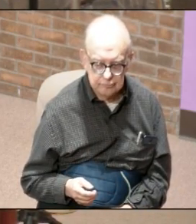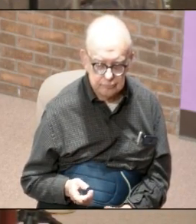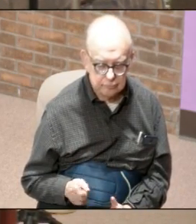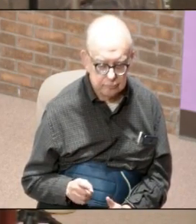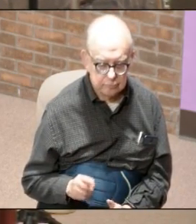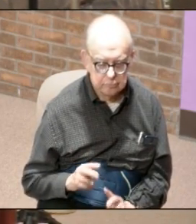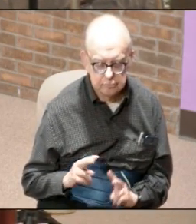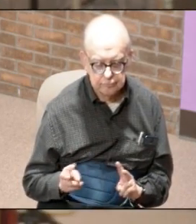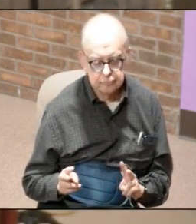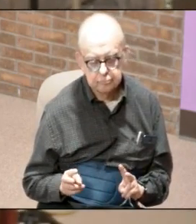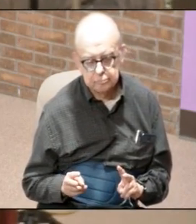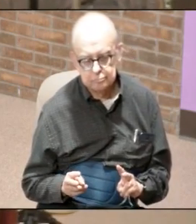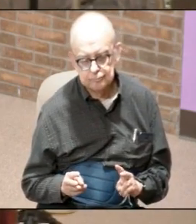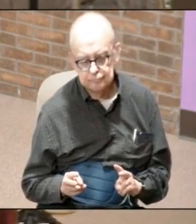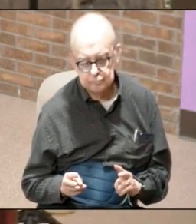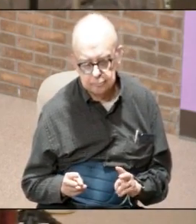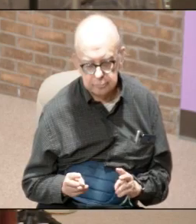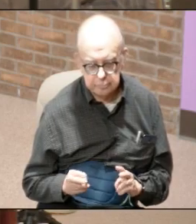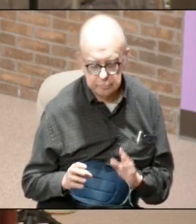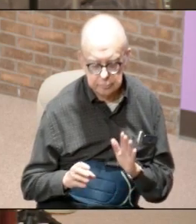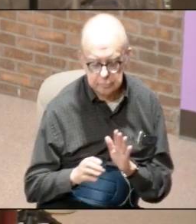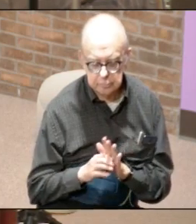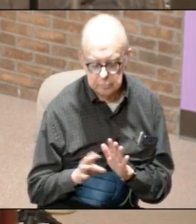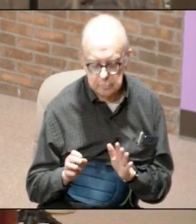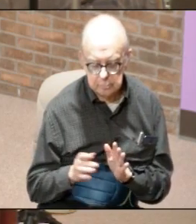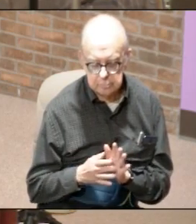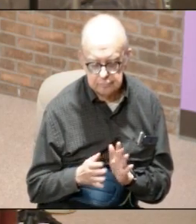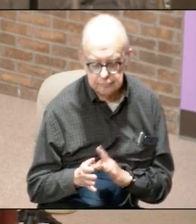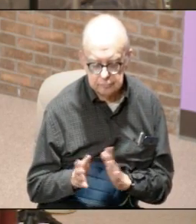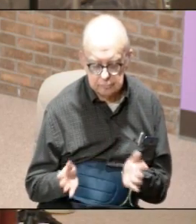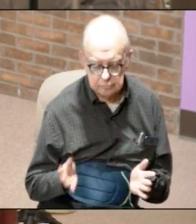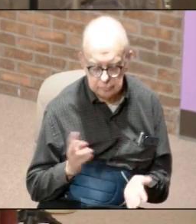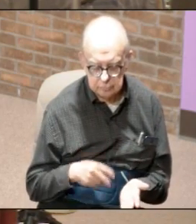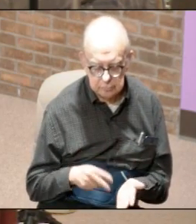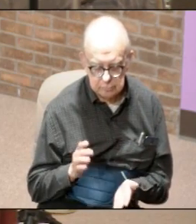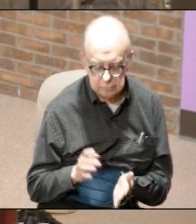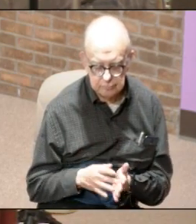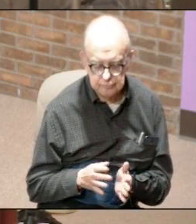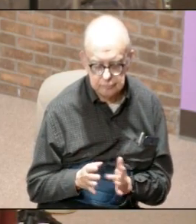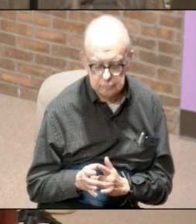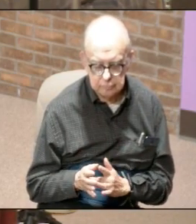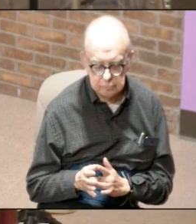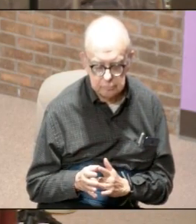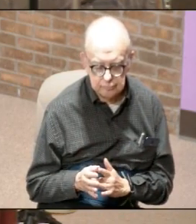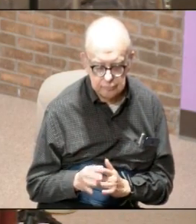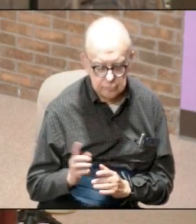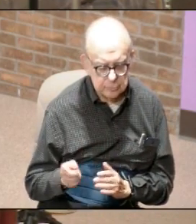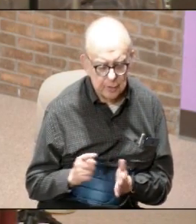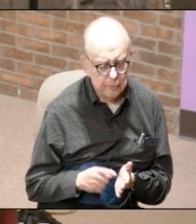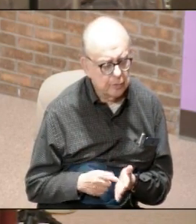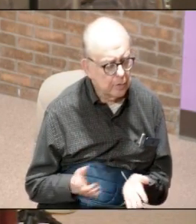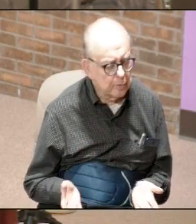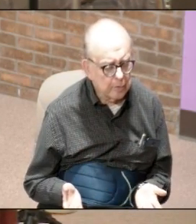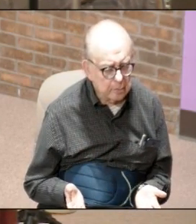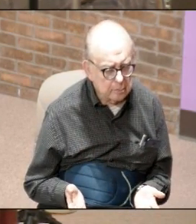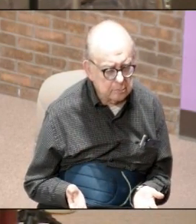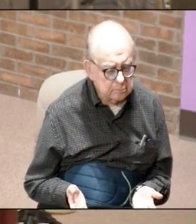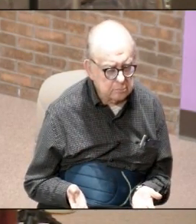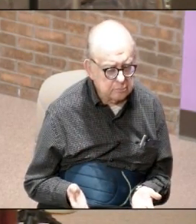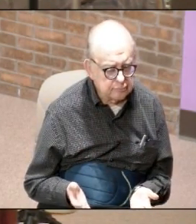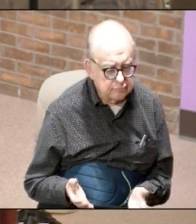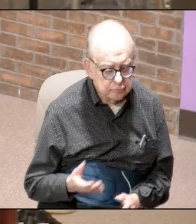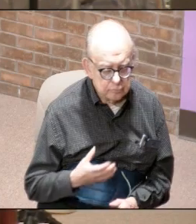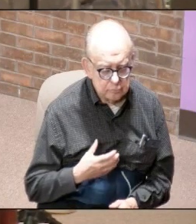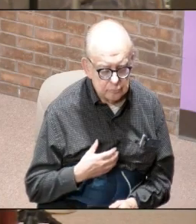when you look at the pictures of Jesus of a risen Jesus what do they always show him with a